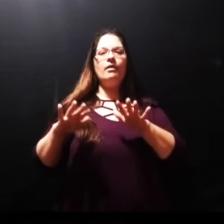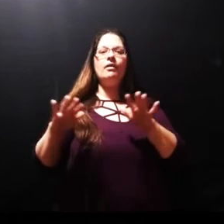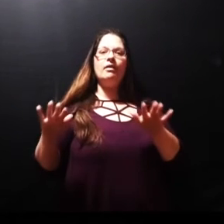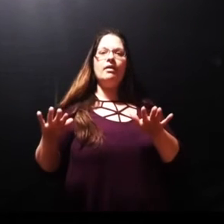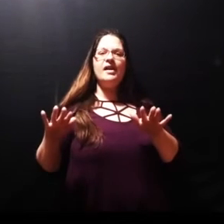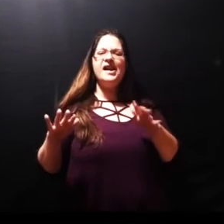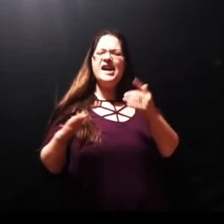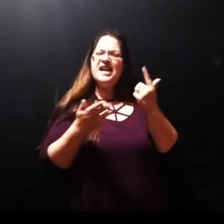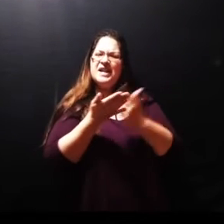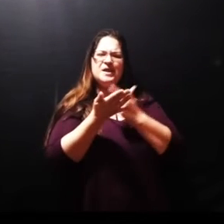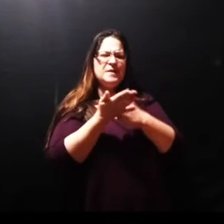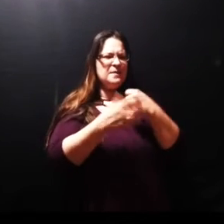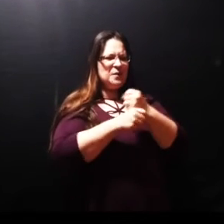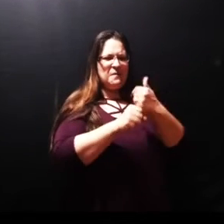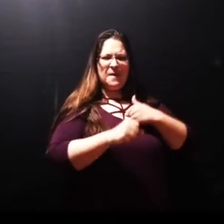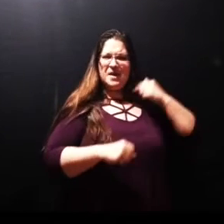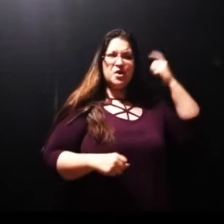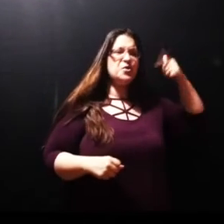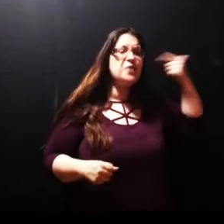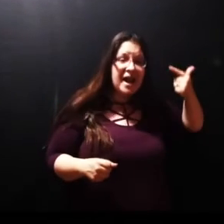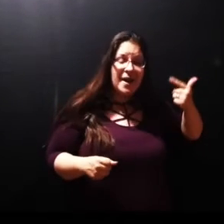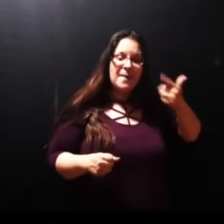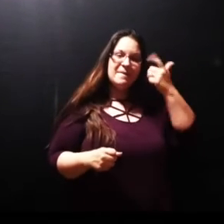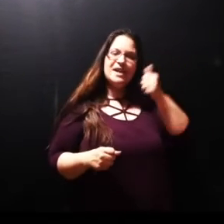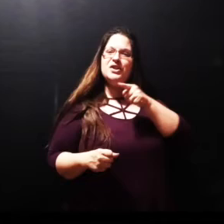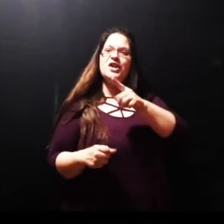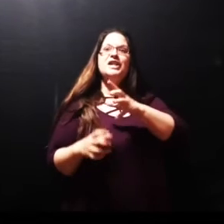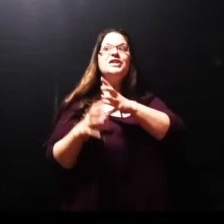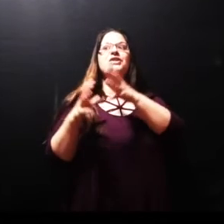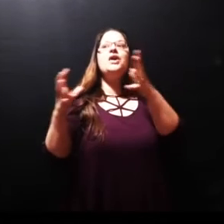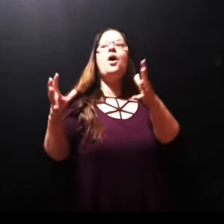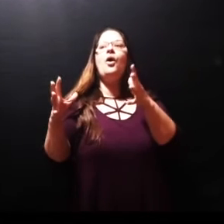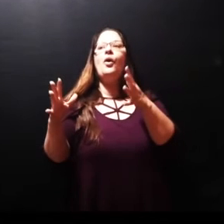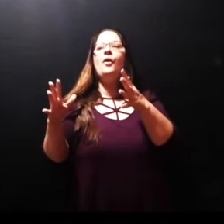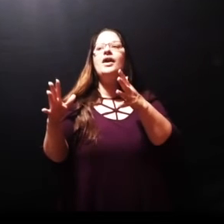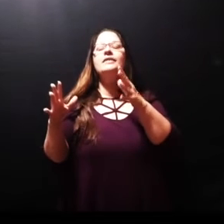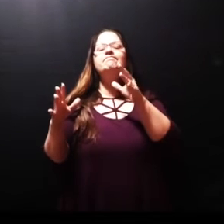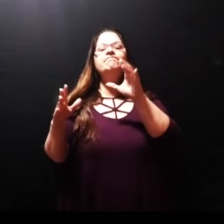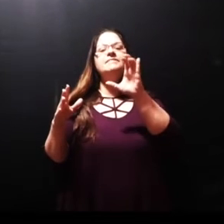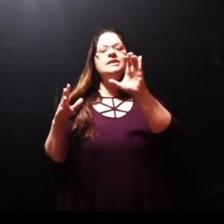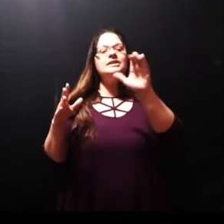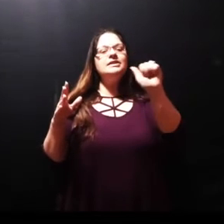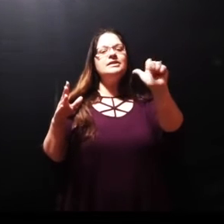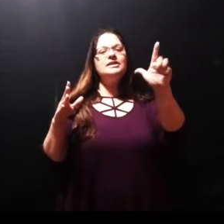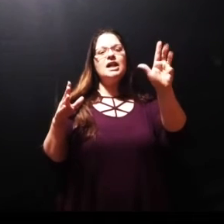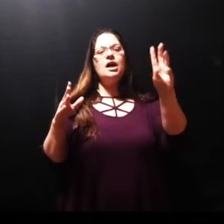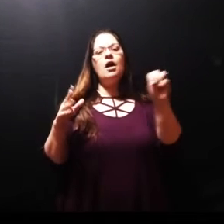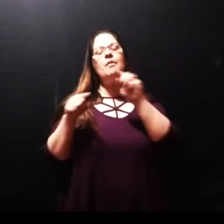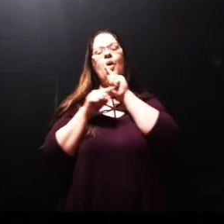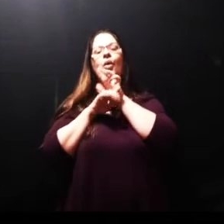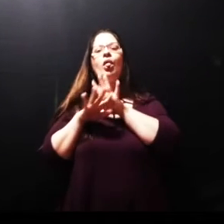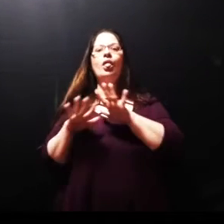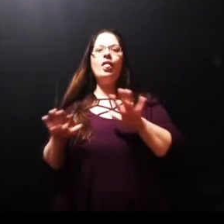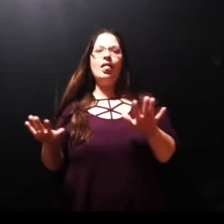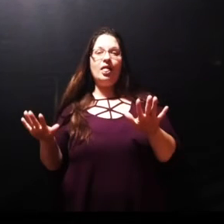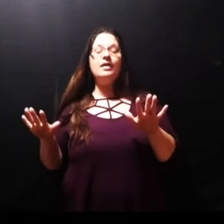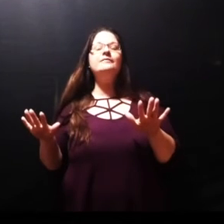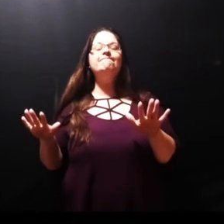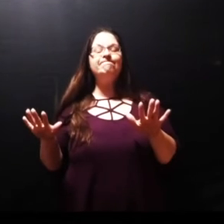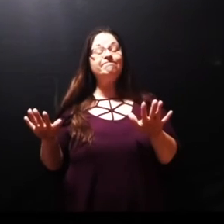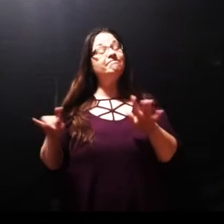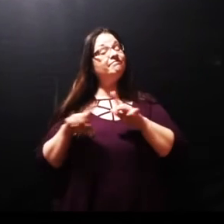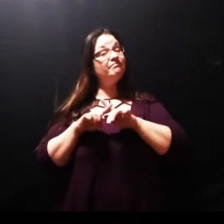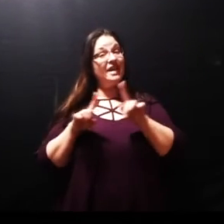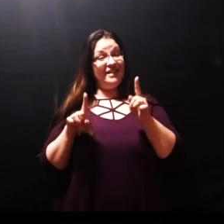because she's so calm but I want to say this to you she's taught me a lot in 38 years